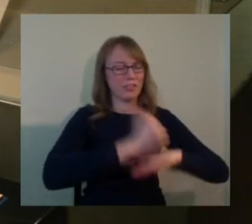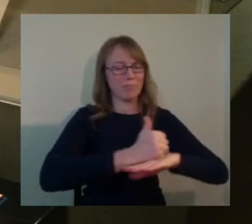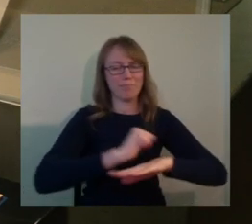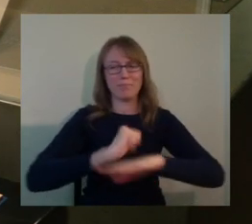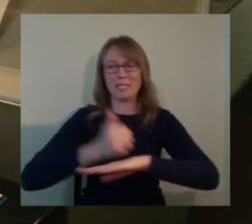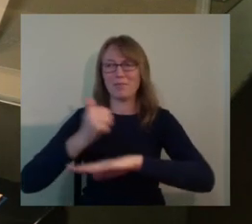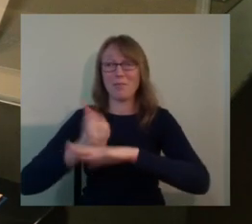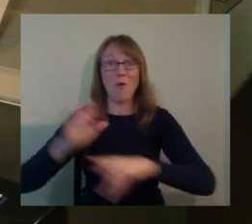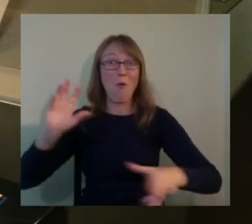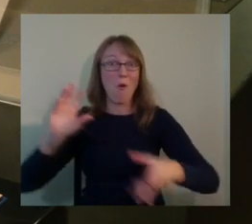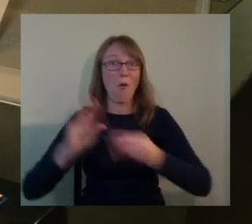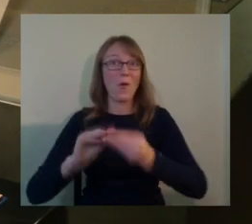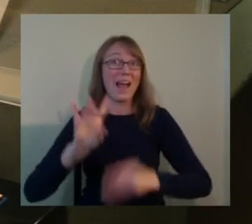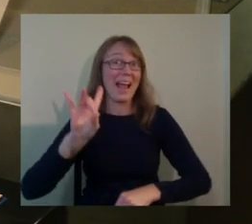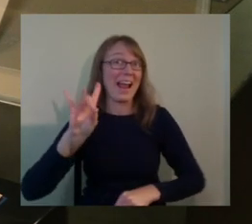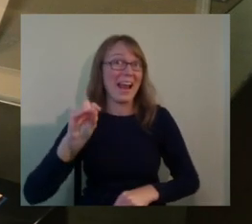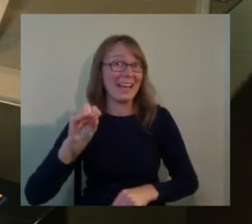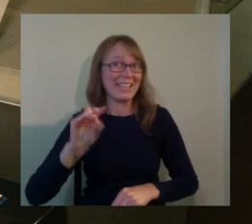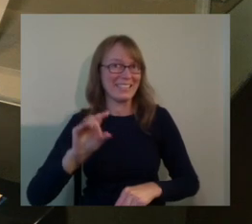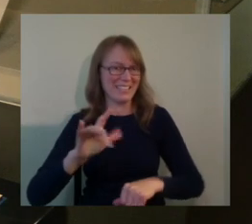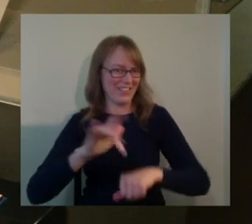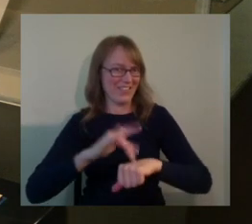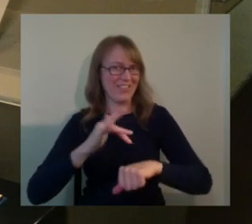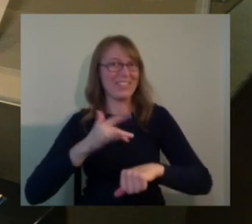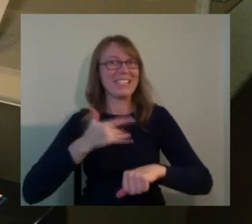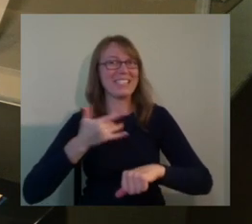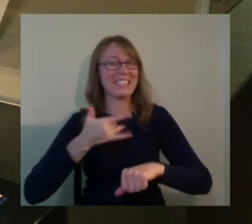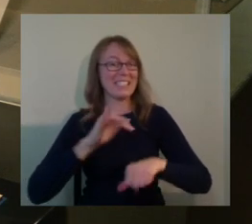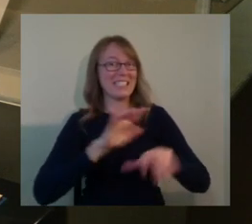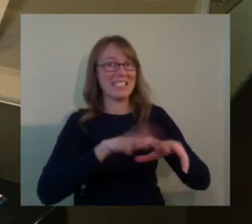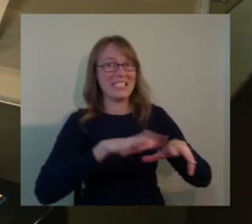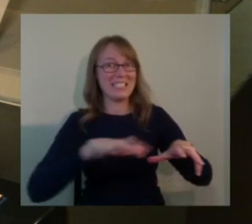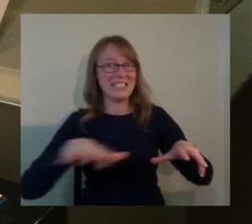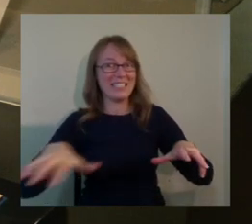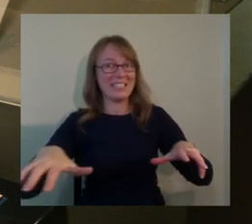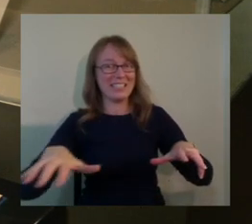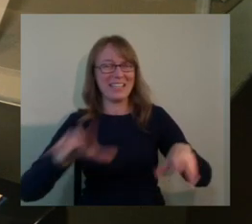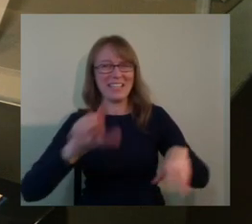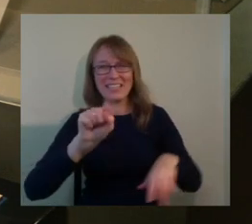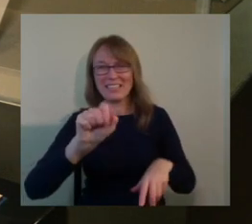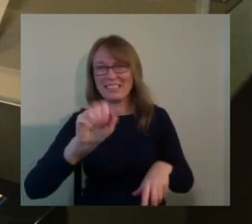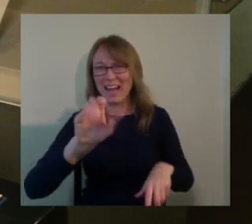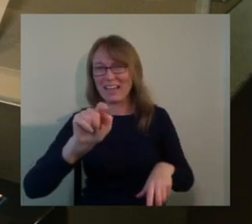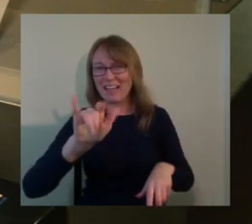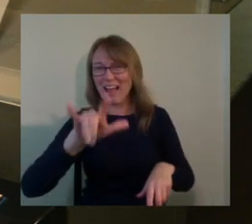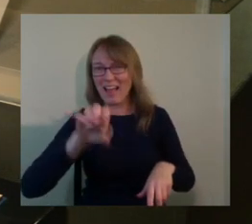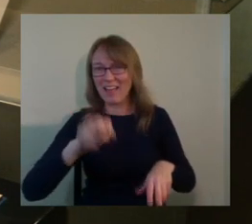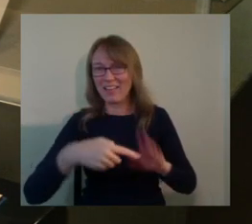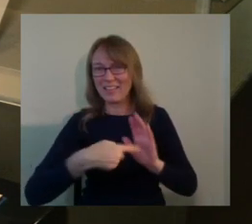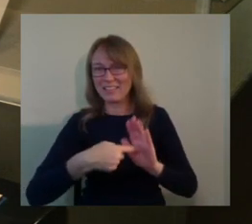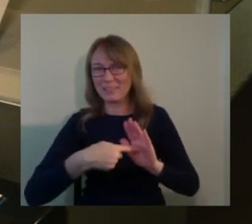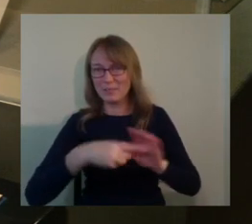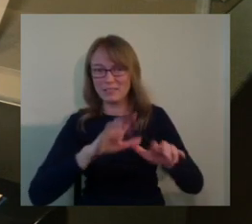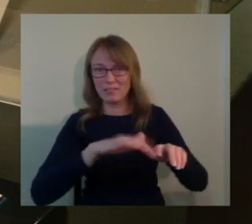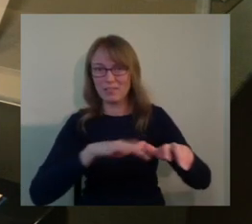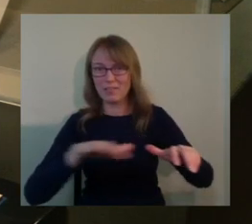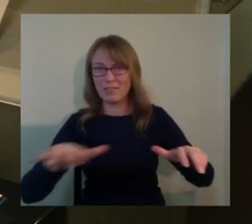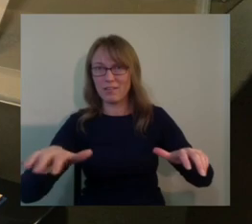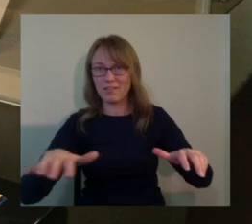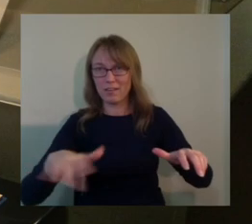to interpret, uh, what they're seeing. We had a major problem, uh, with the fact that the, the